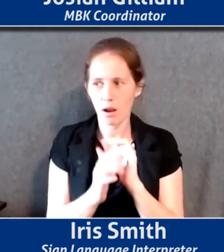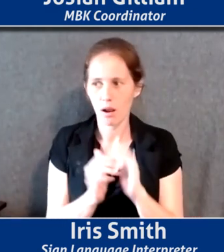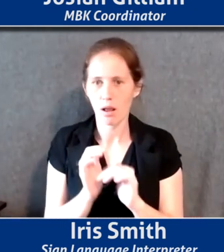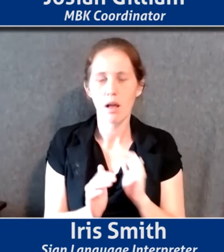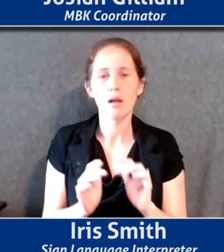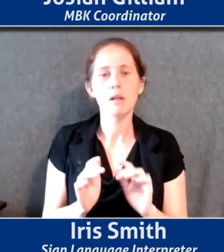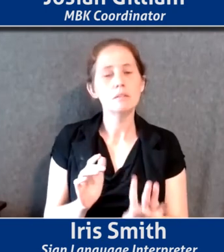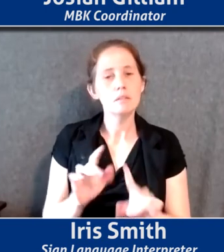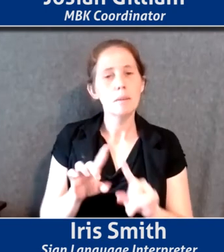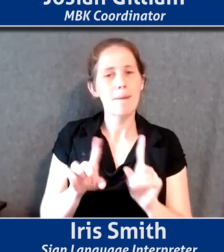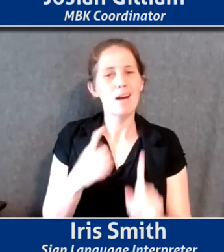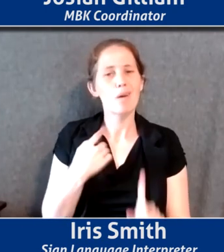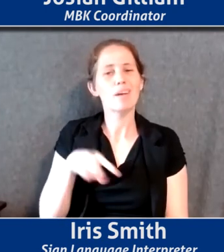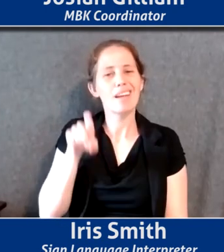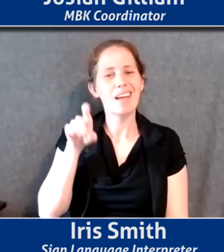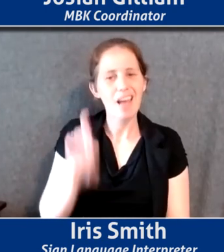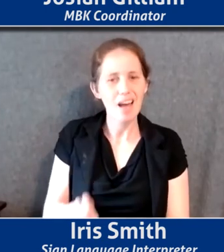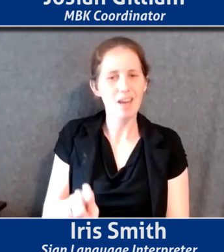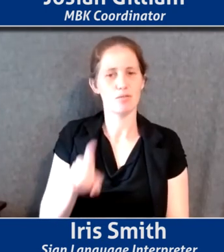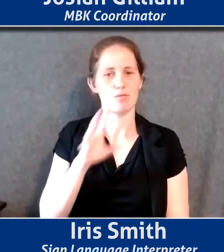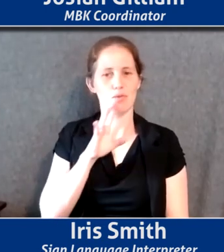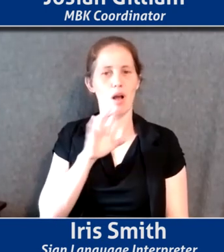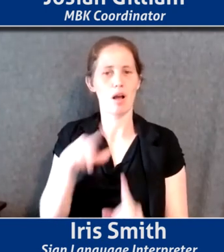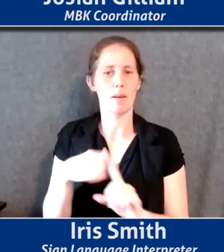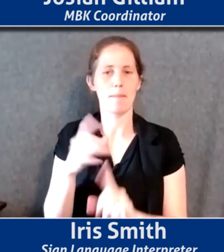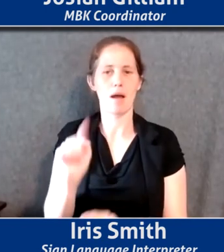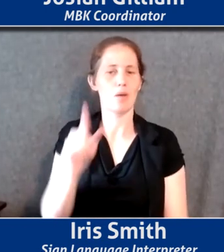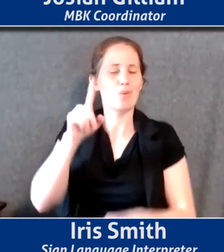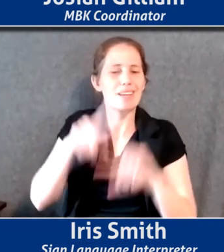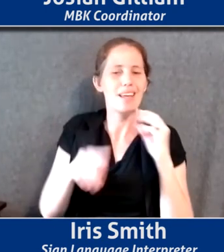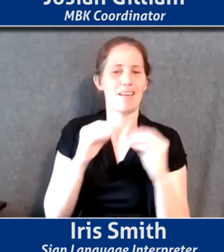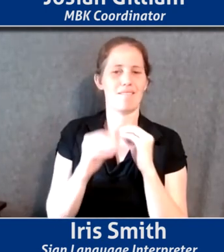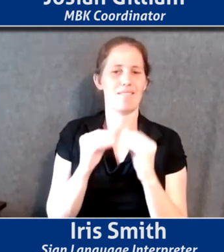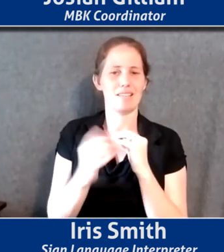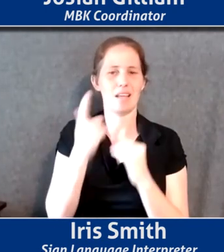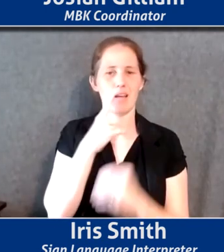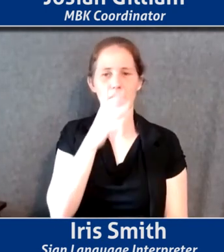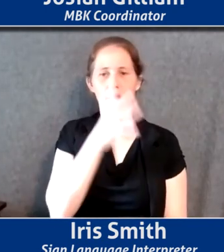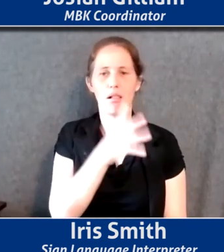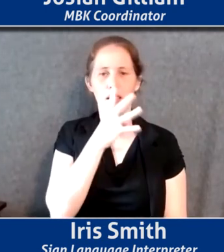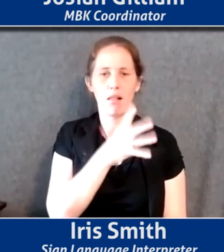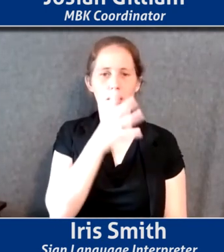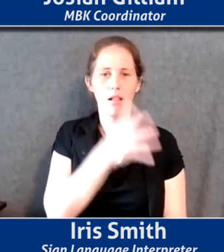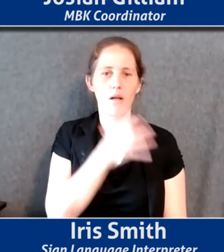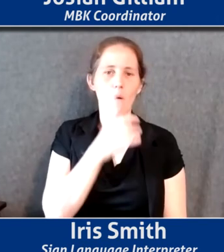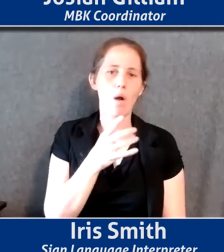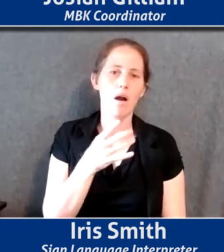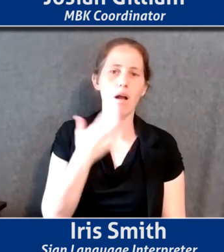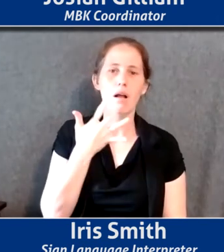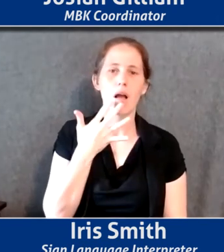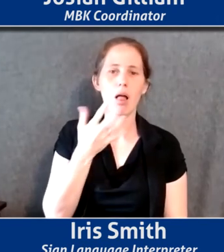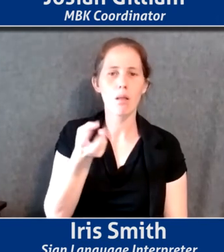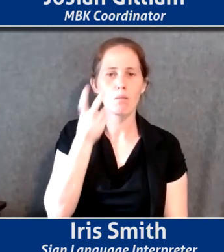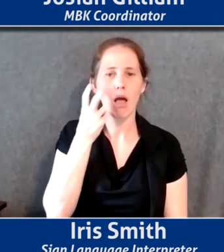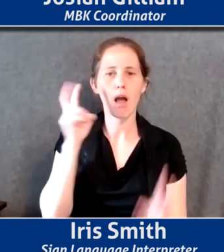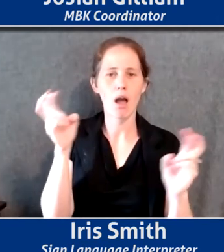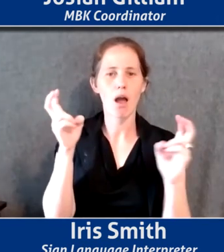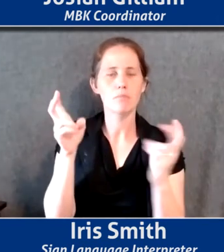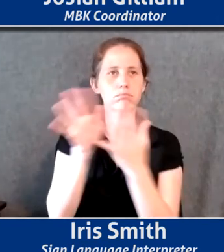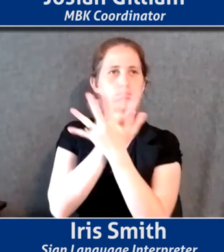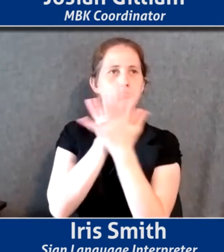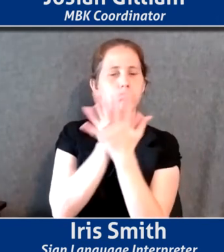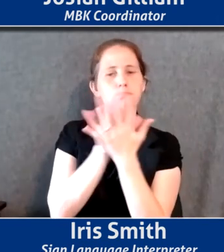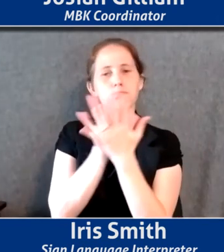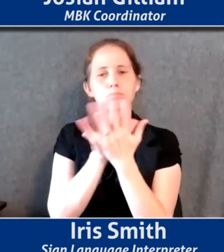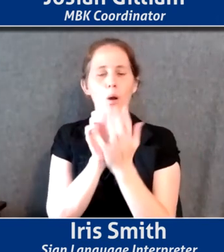but we have to talk about it. We're never going to fix it by continuing to practice colorblindness or other failed ways